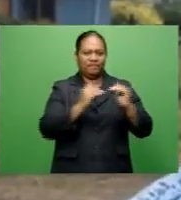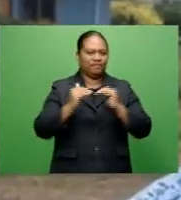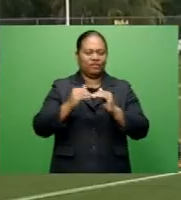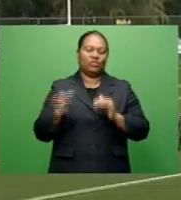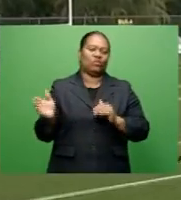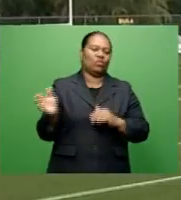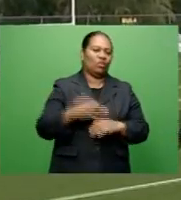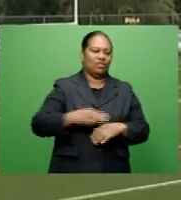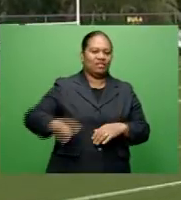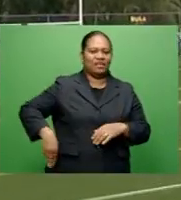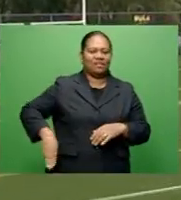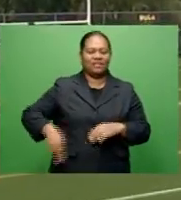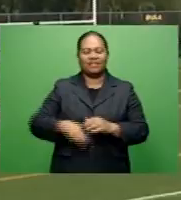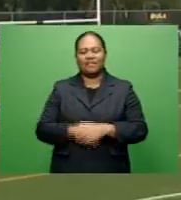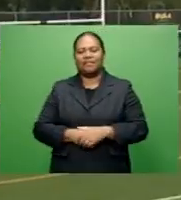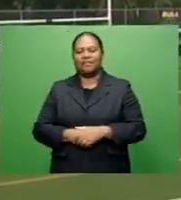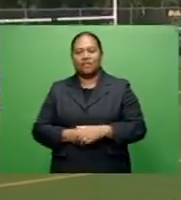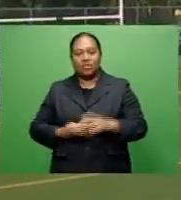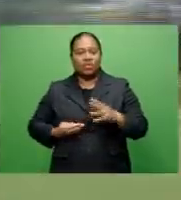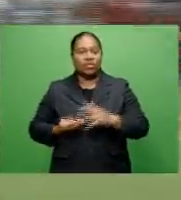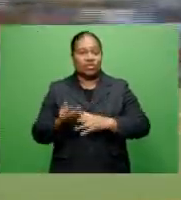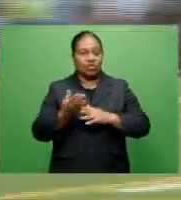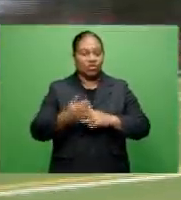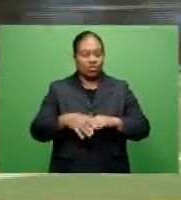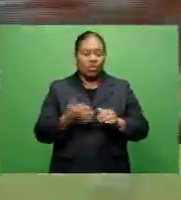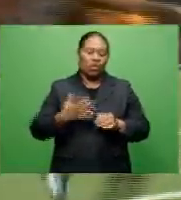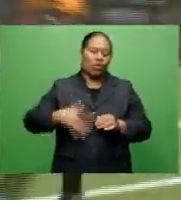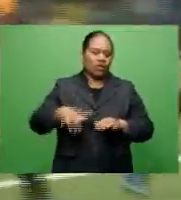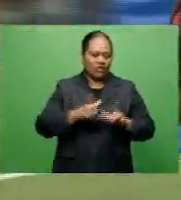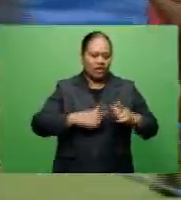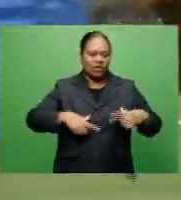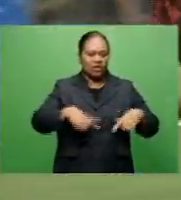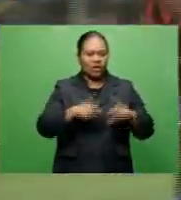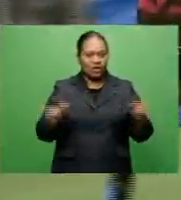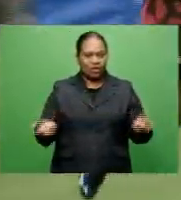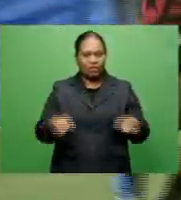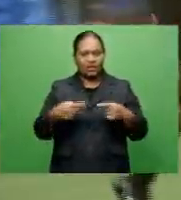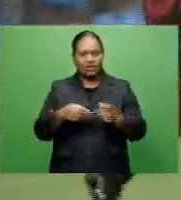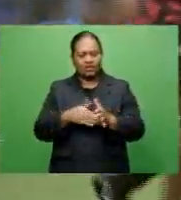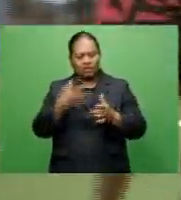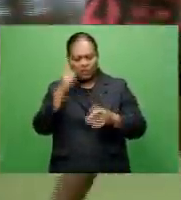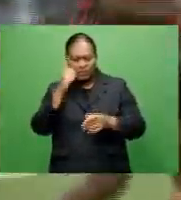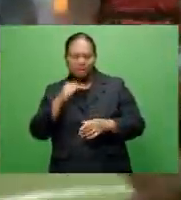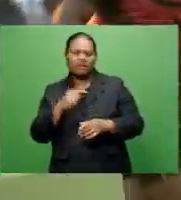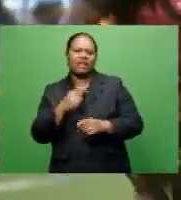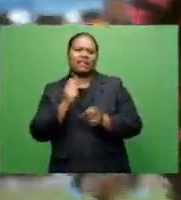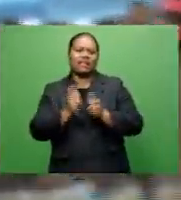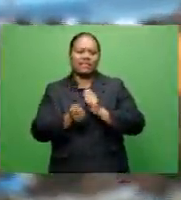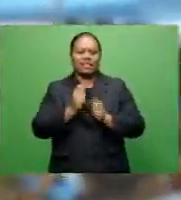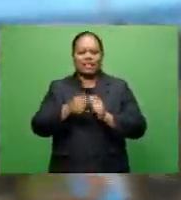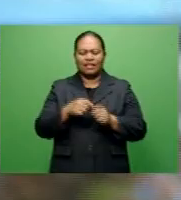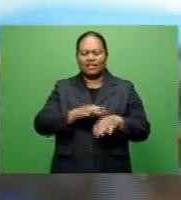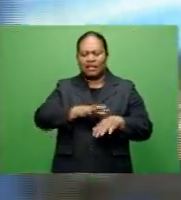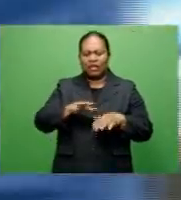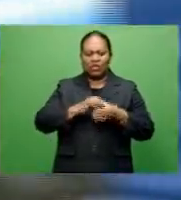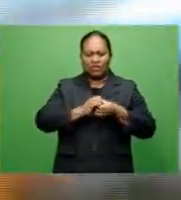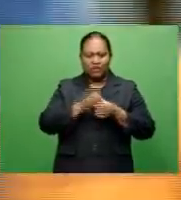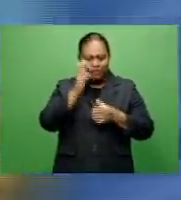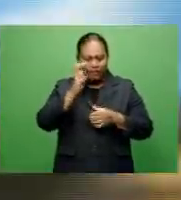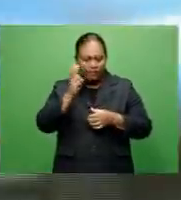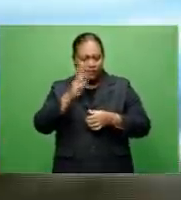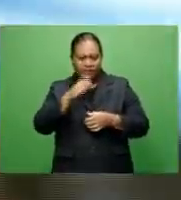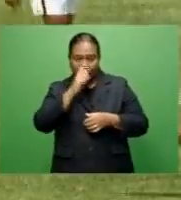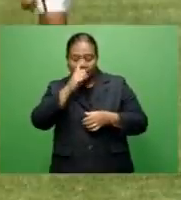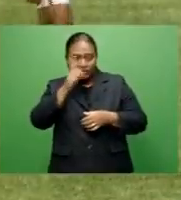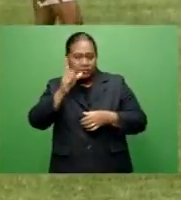all the squad members. Through these local competitions, the team is able to test some key areas that can't be done during training alone.